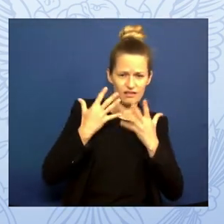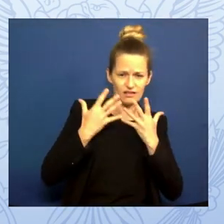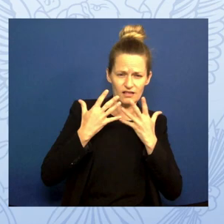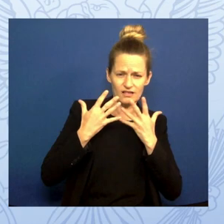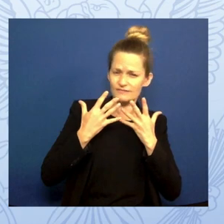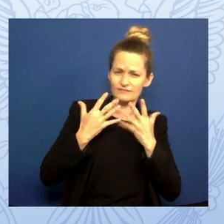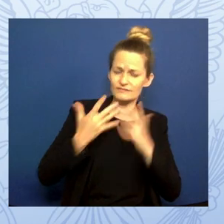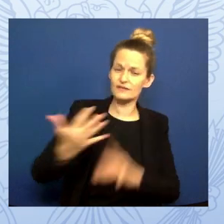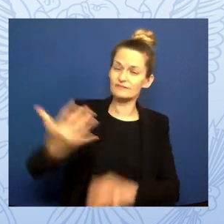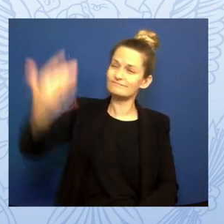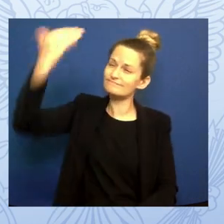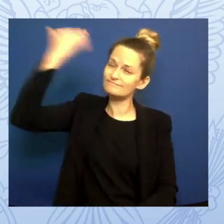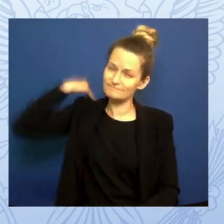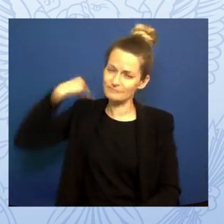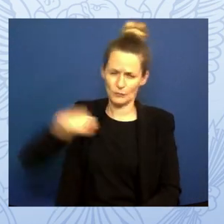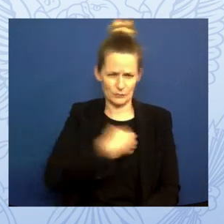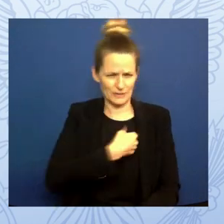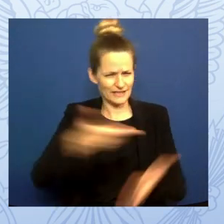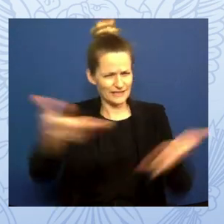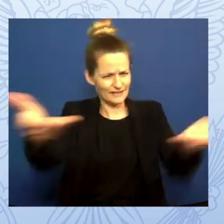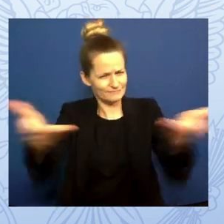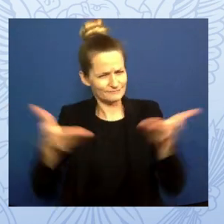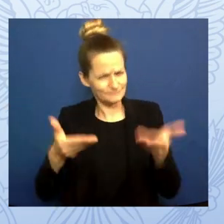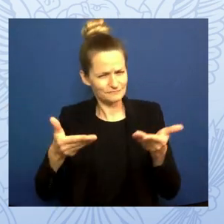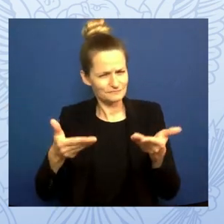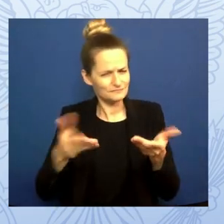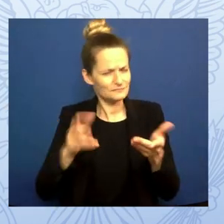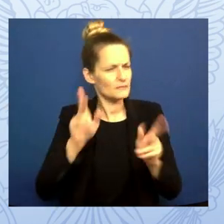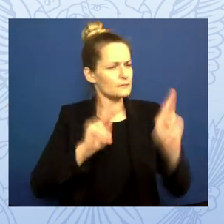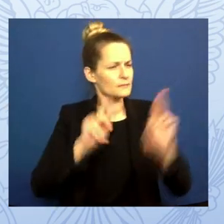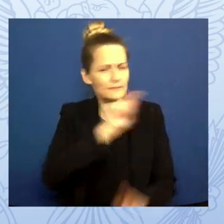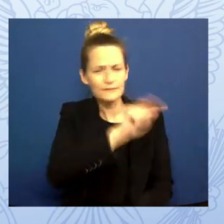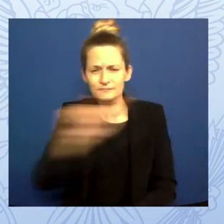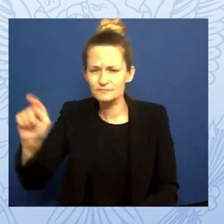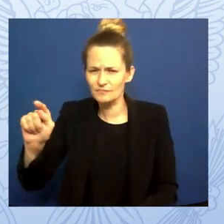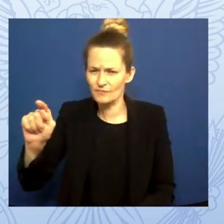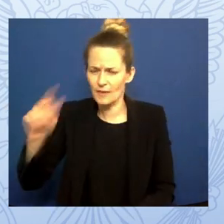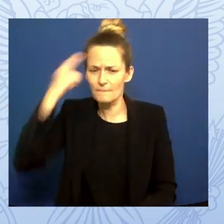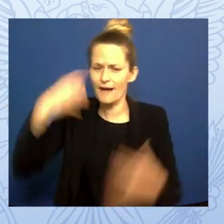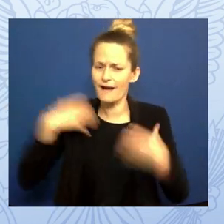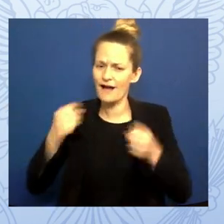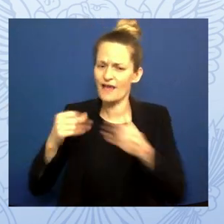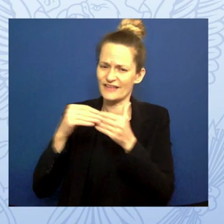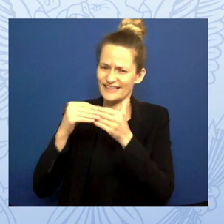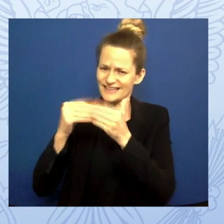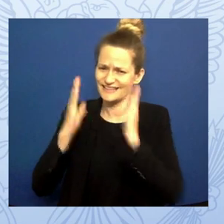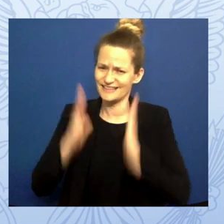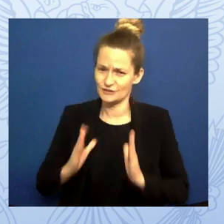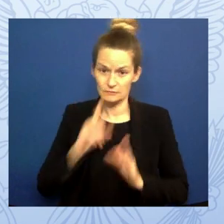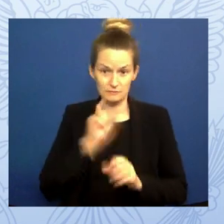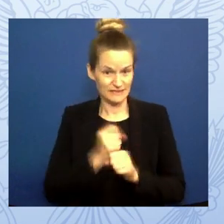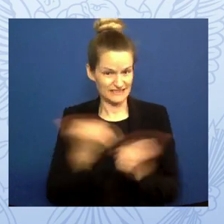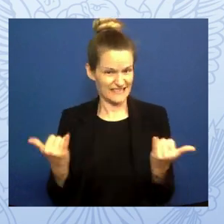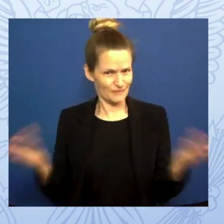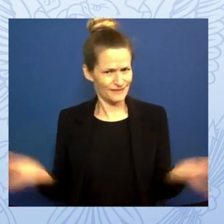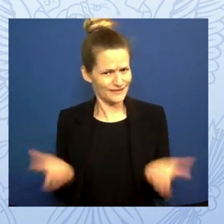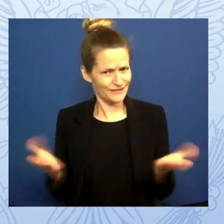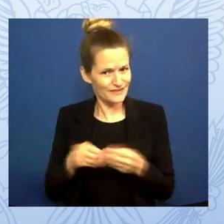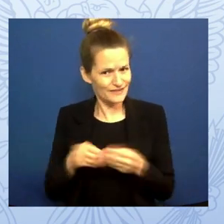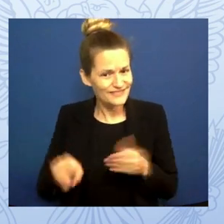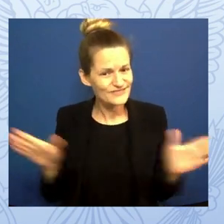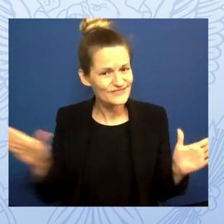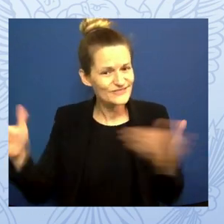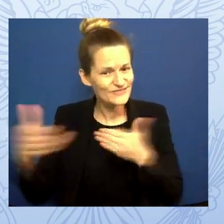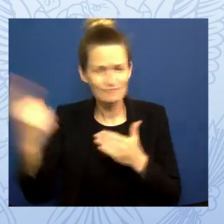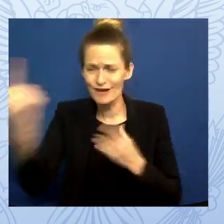leaders here to the White House, actually right in this very room. And like everyone in this documentary, they